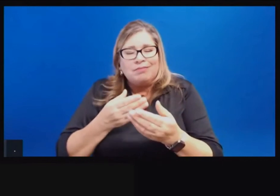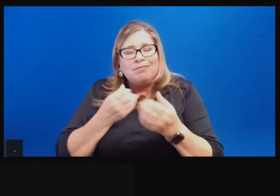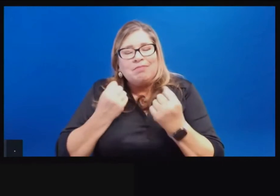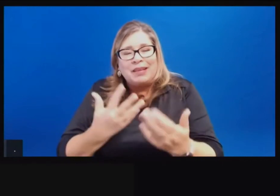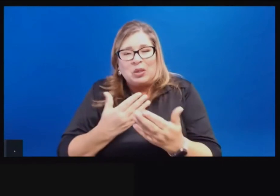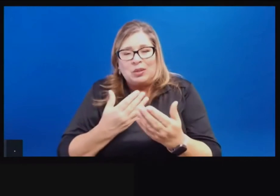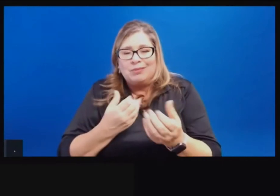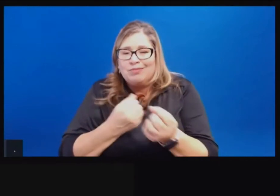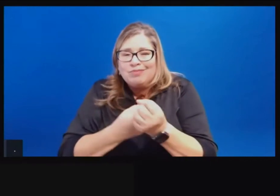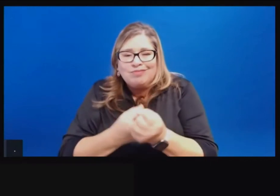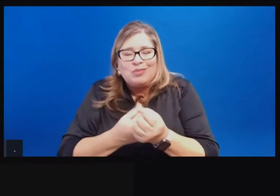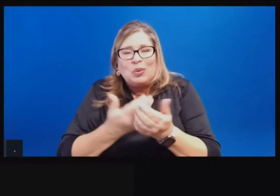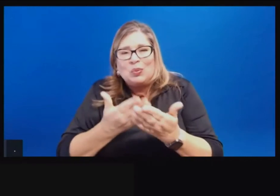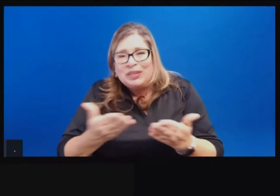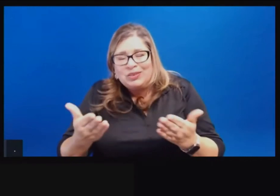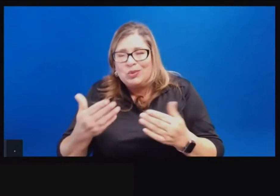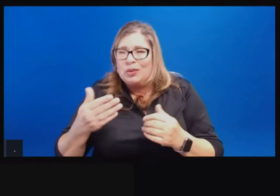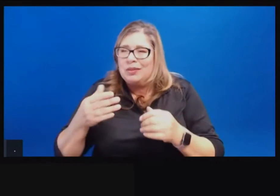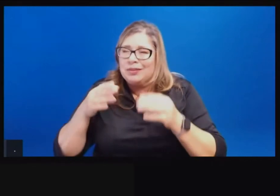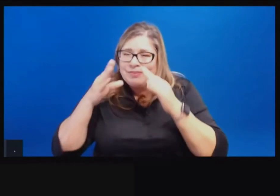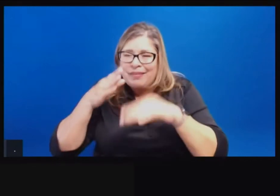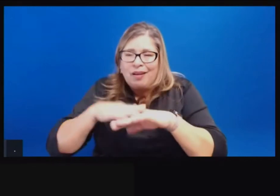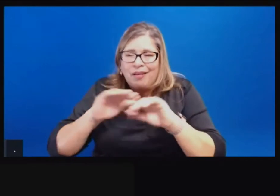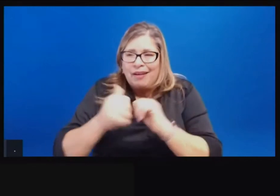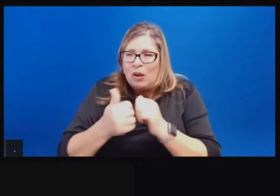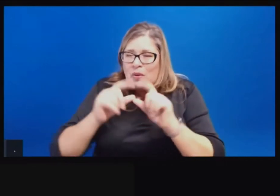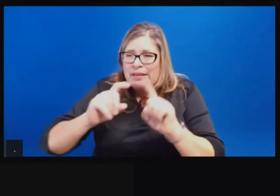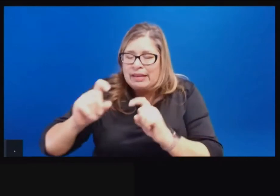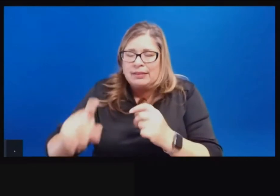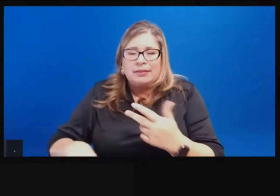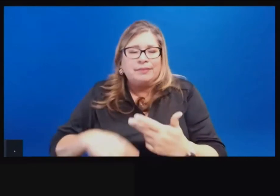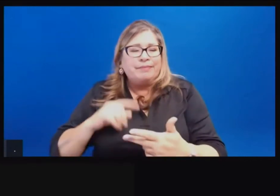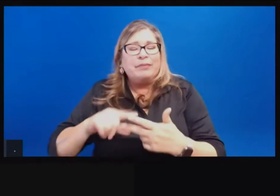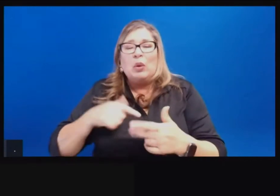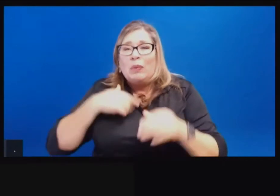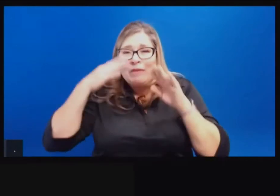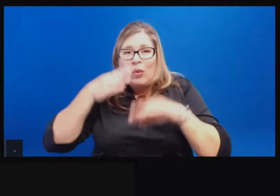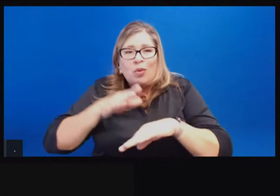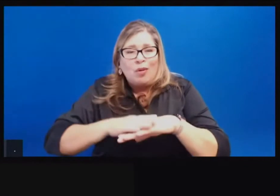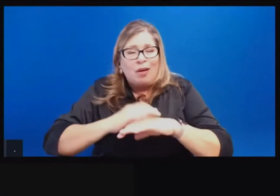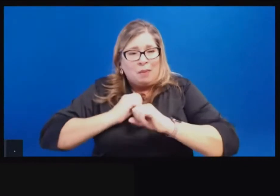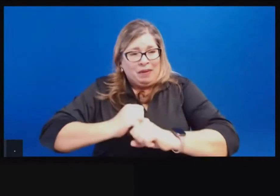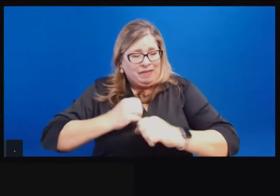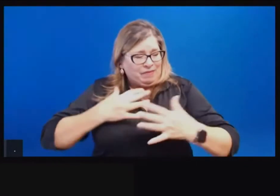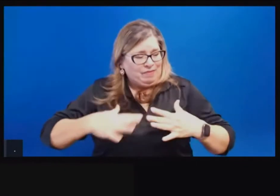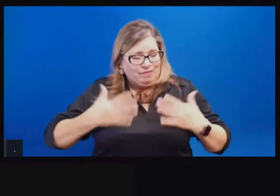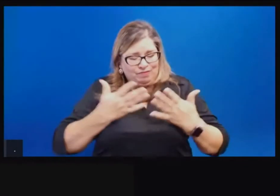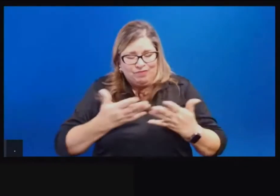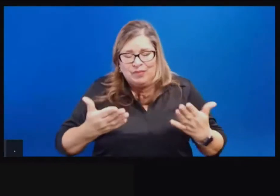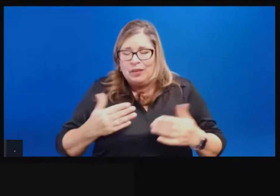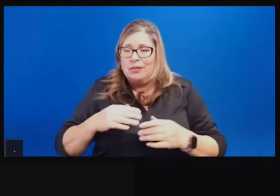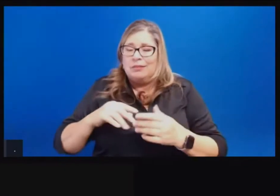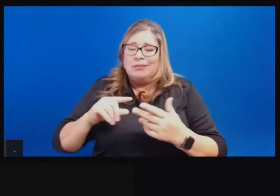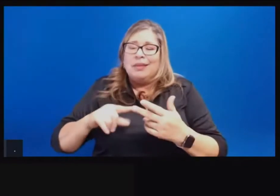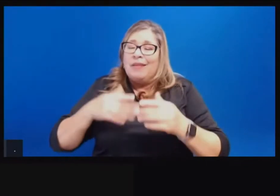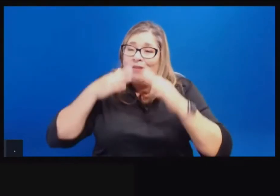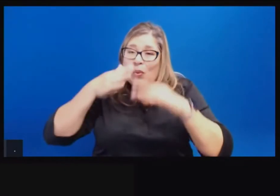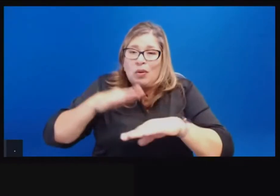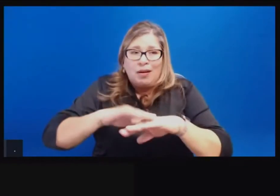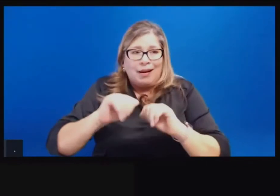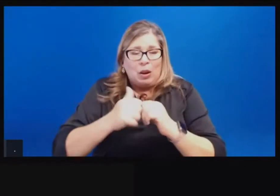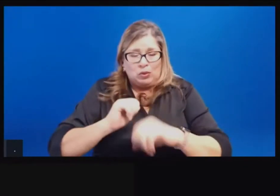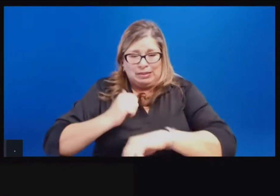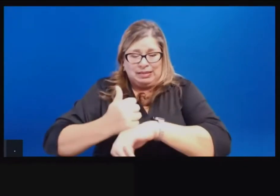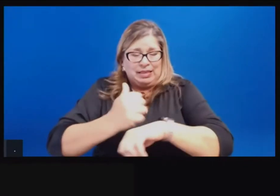weeks focused on testing, focused on PPE, focused on setting up classrooms in a certain way. And we're working through